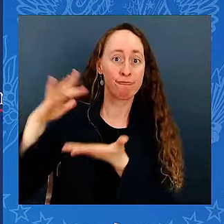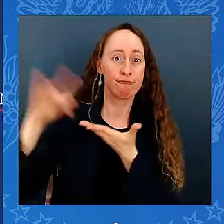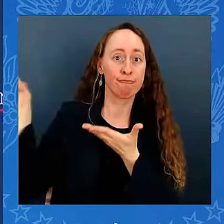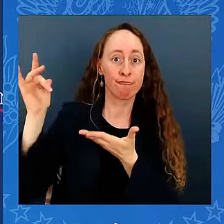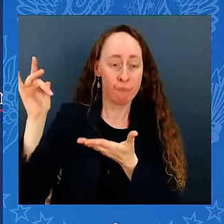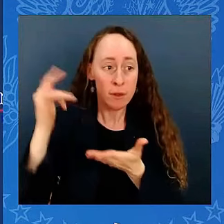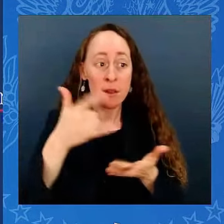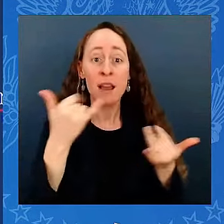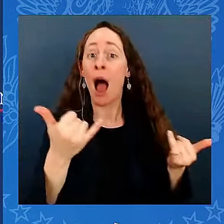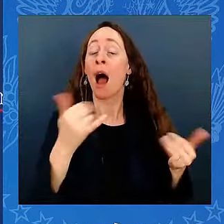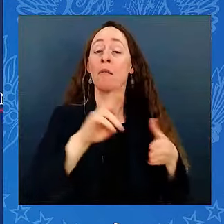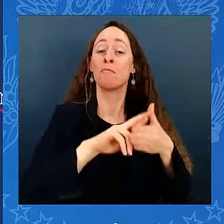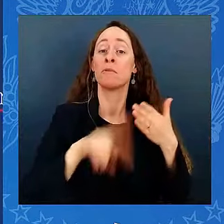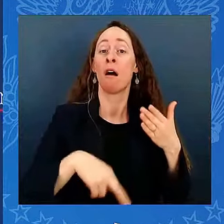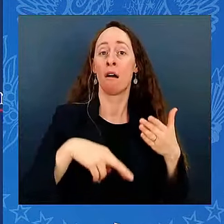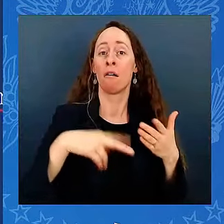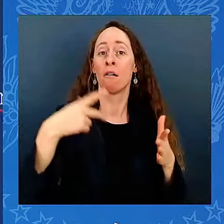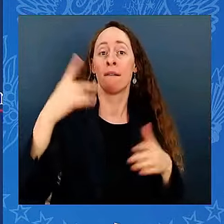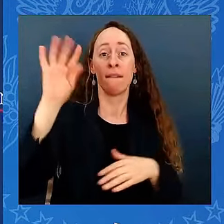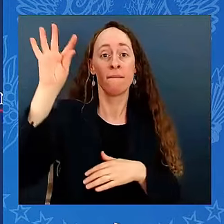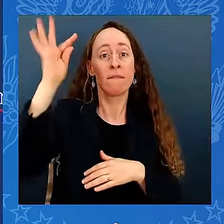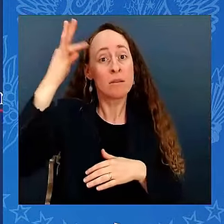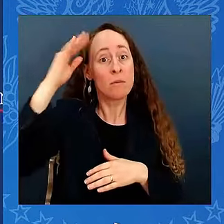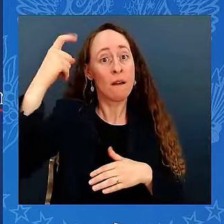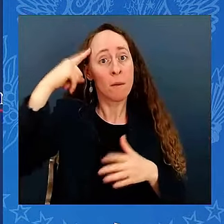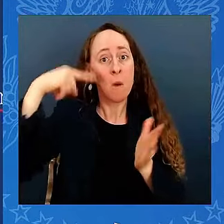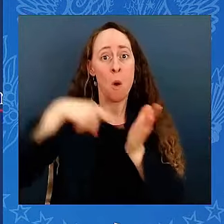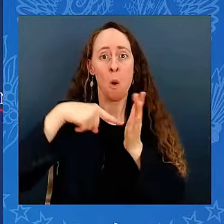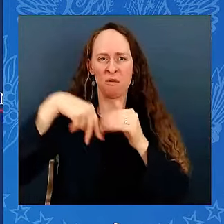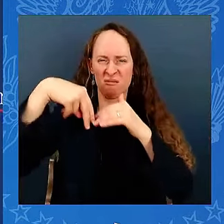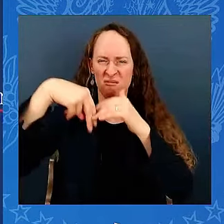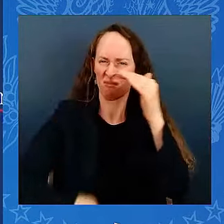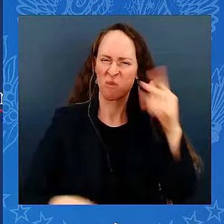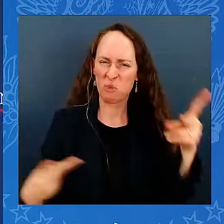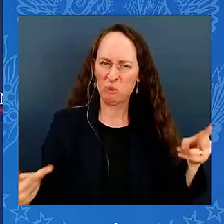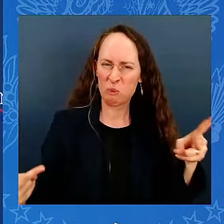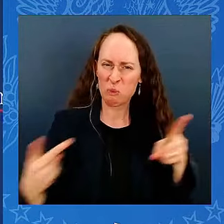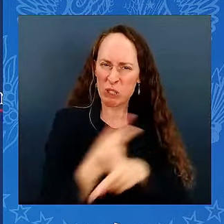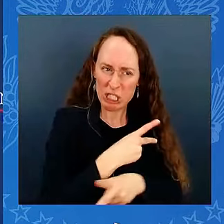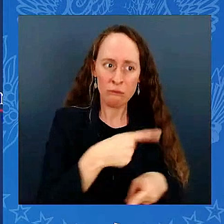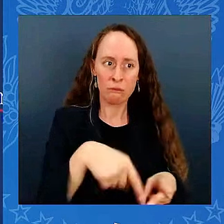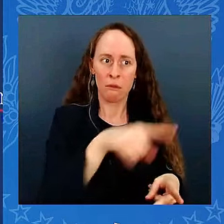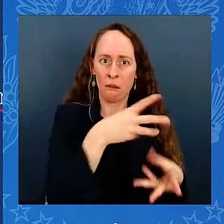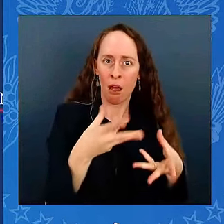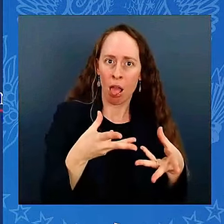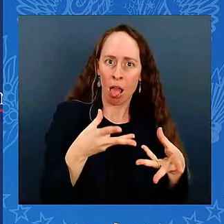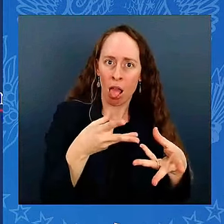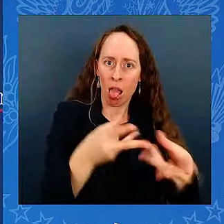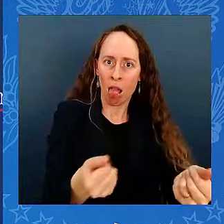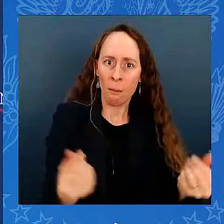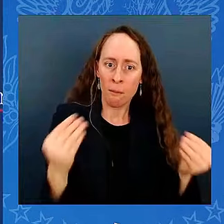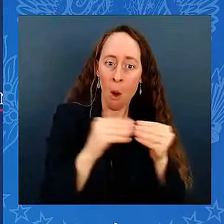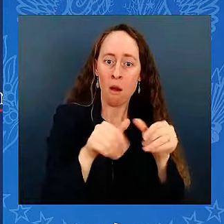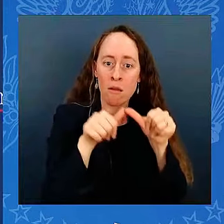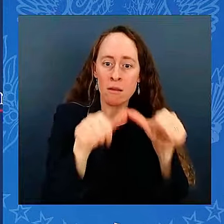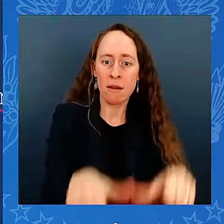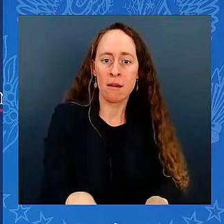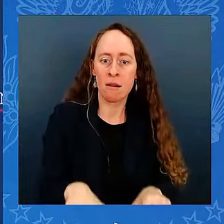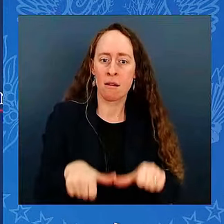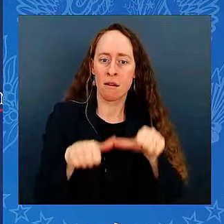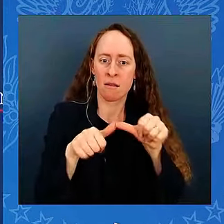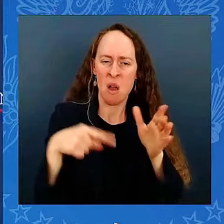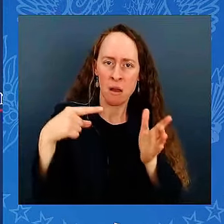term. And the federal deficit went up every single year of his presidency and left office with the largest annual deficit in American history,